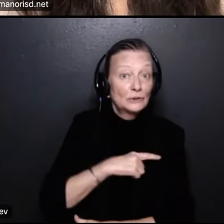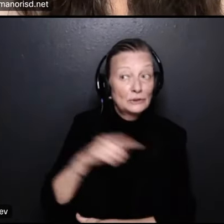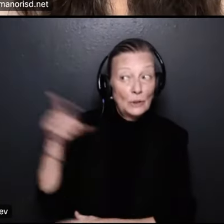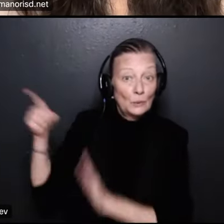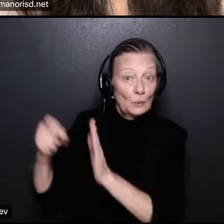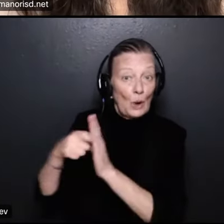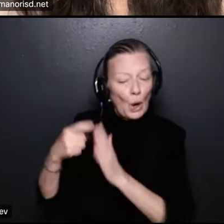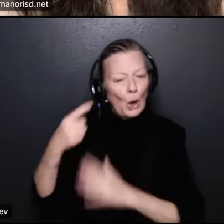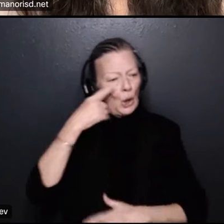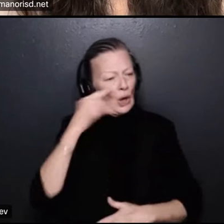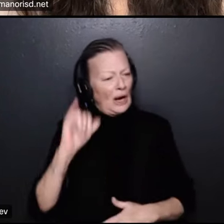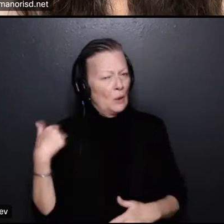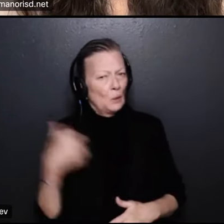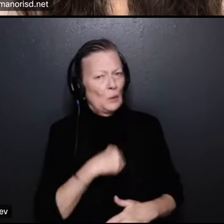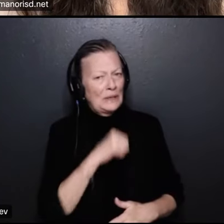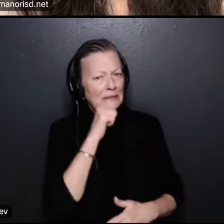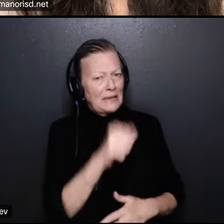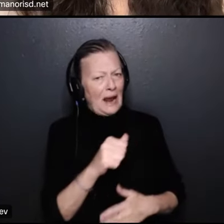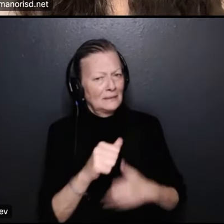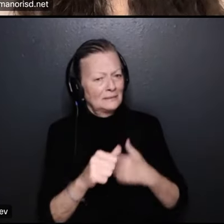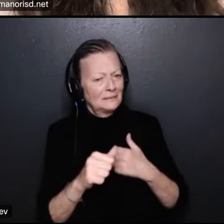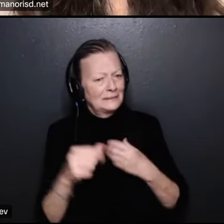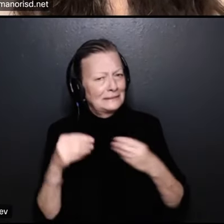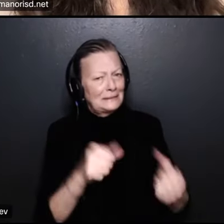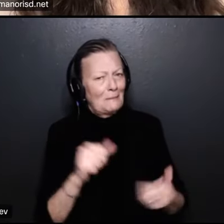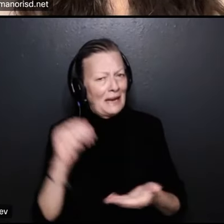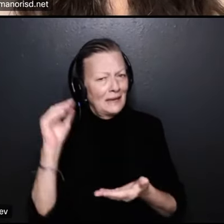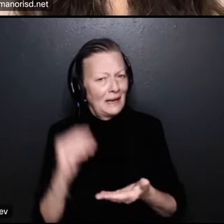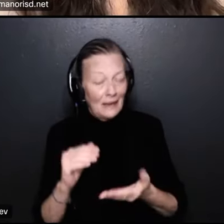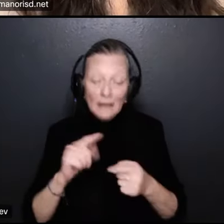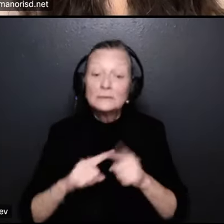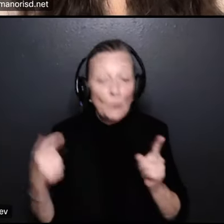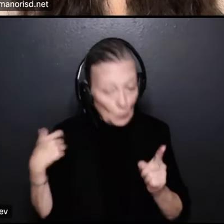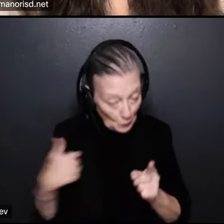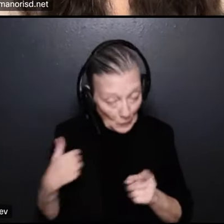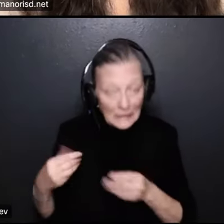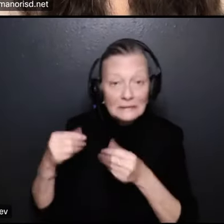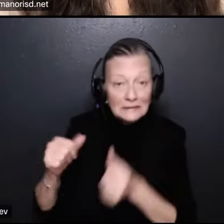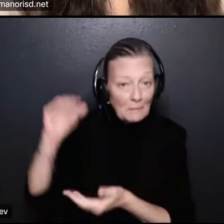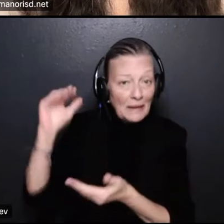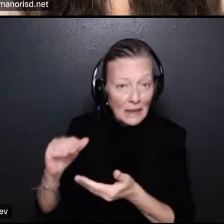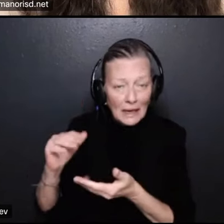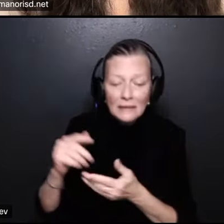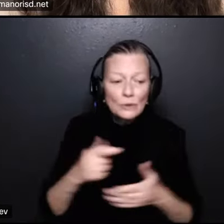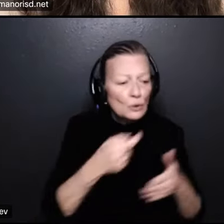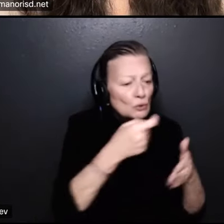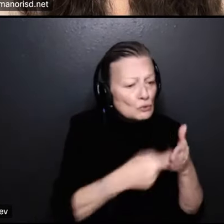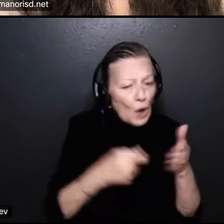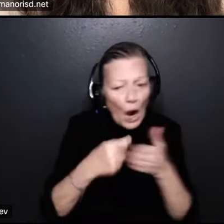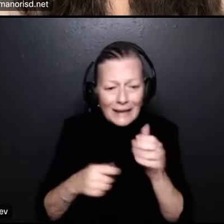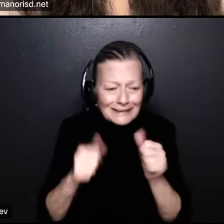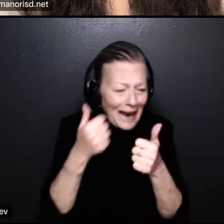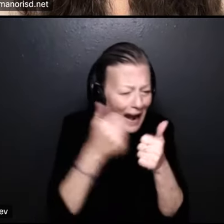but we are spending less less um we're reducing our costs in almost every single function and area of the district